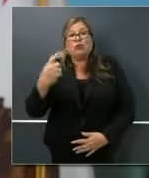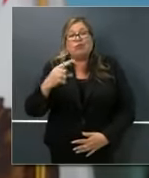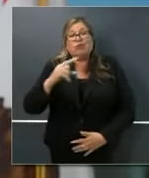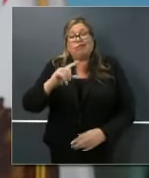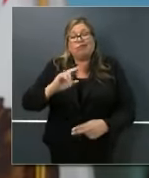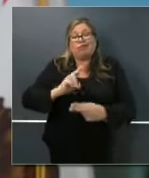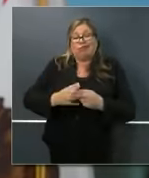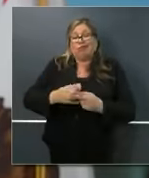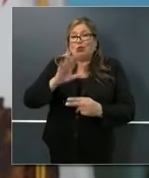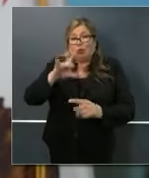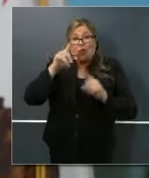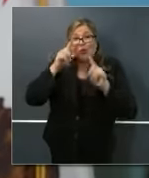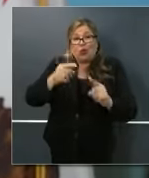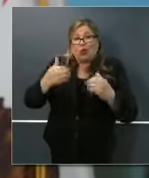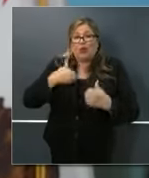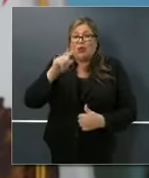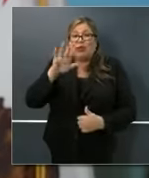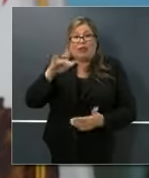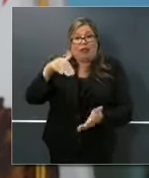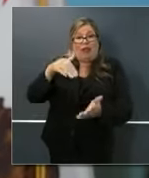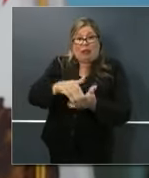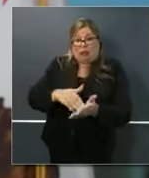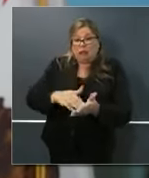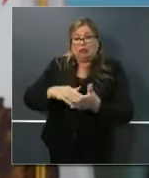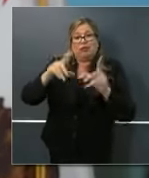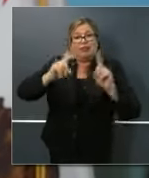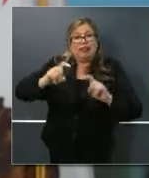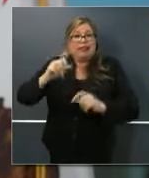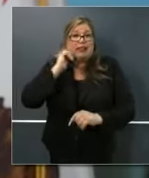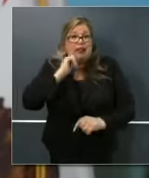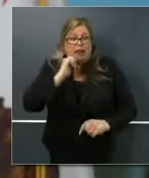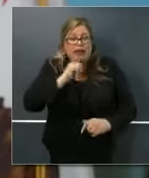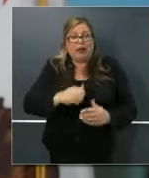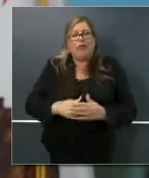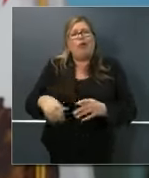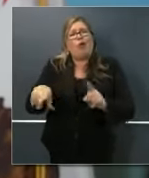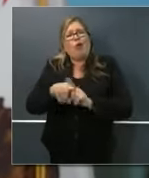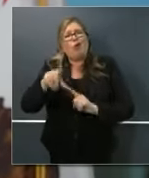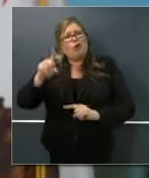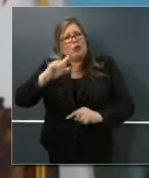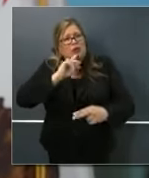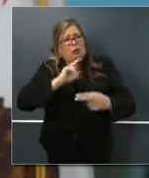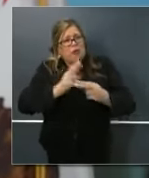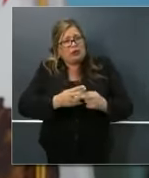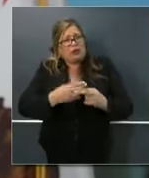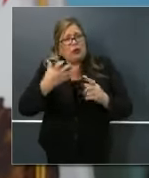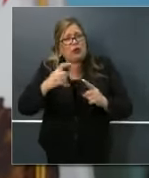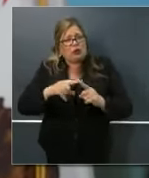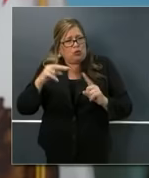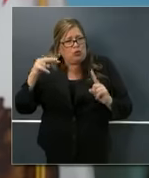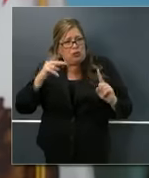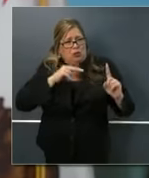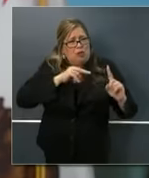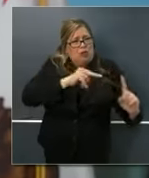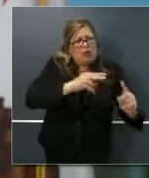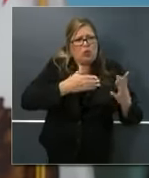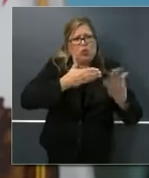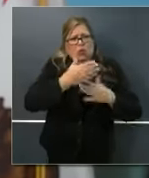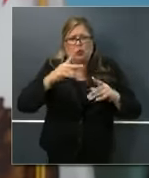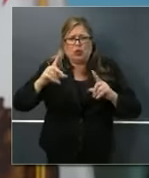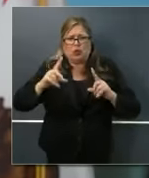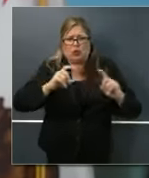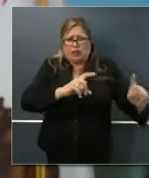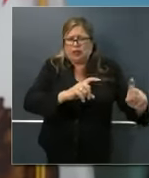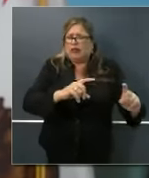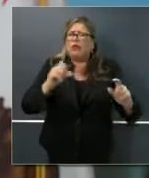you say that we need the ability to monitor and protect communities through testing. Is that the same number? Are you looking